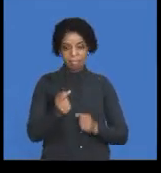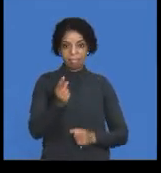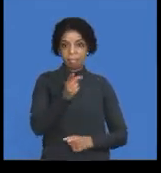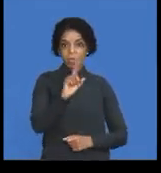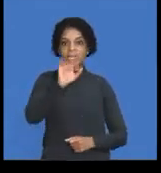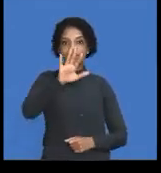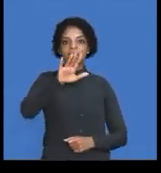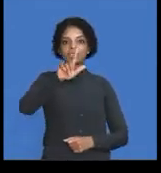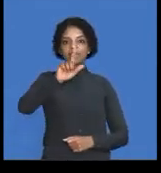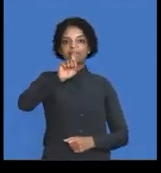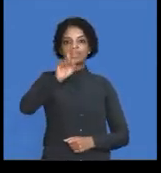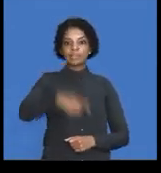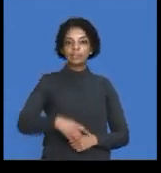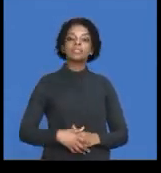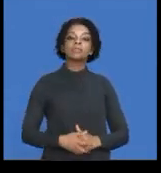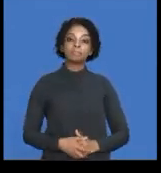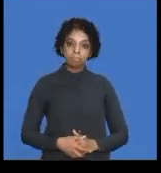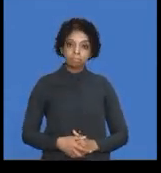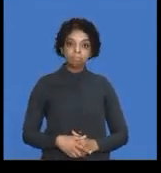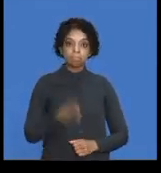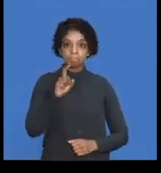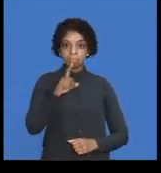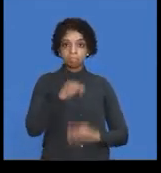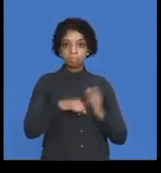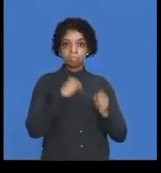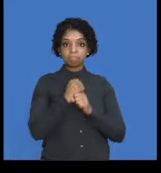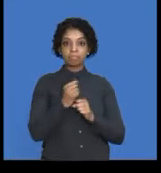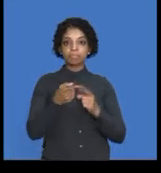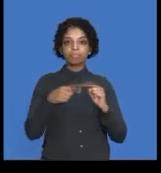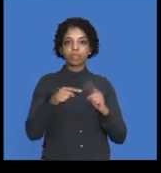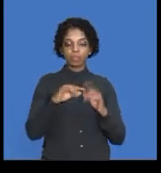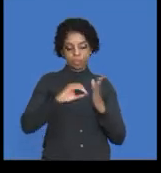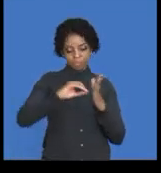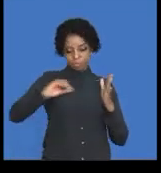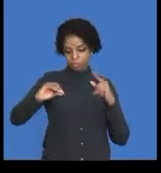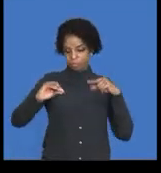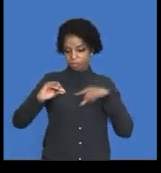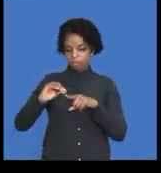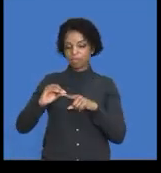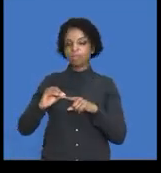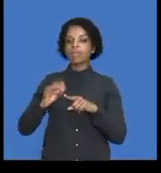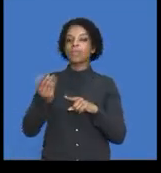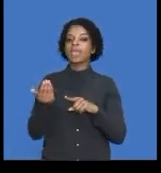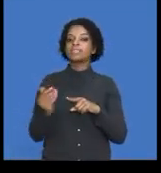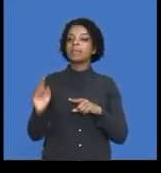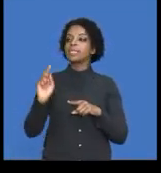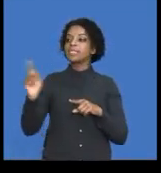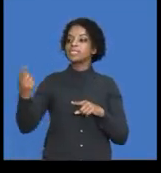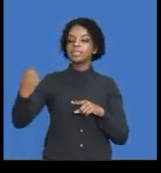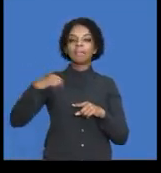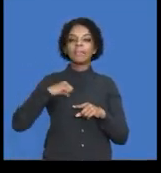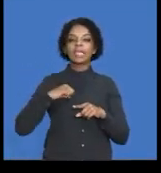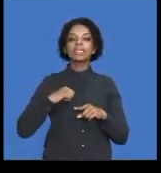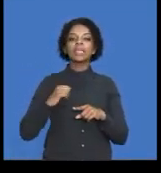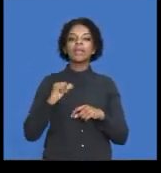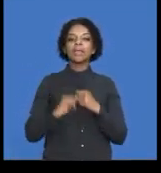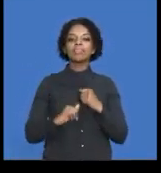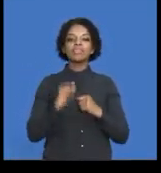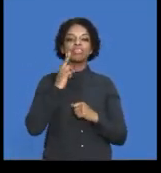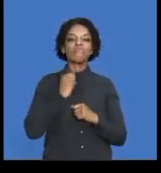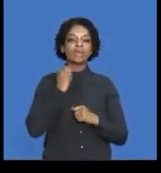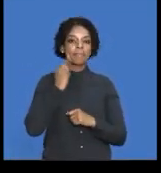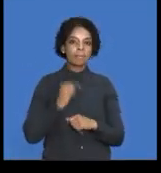namely the 57,000. That's the figure that we expect our debtors to pay us in the month of November.